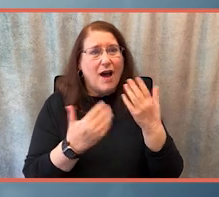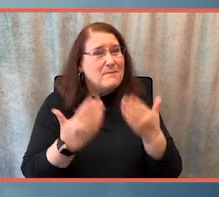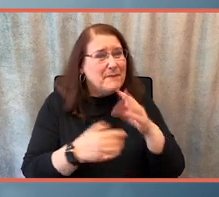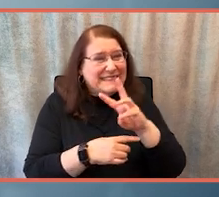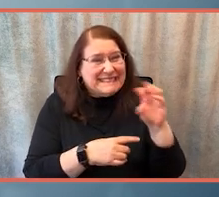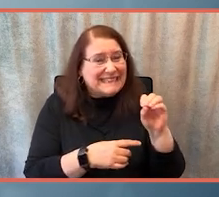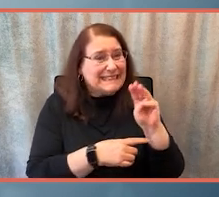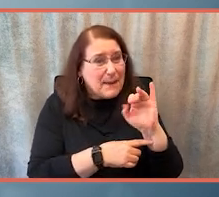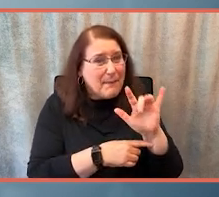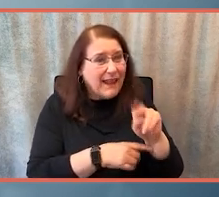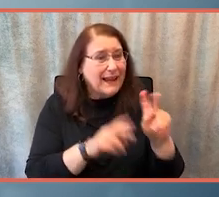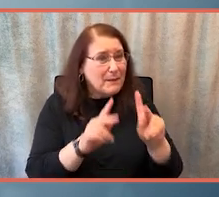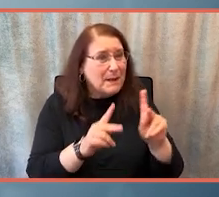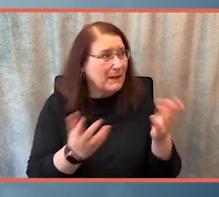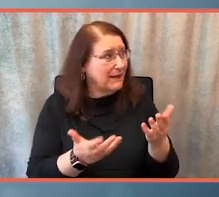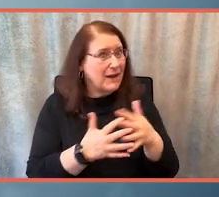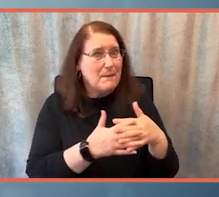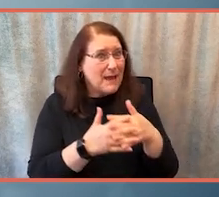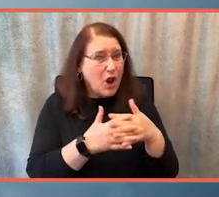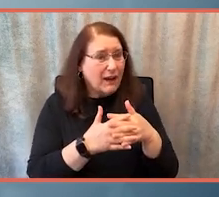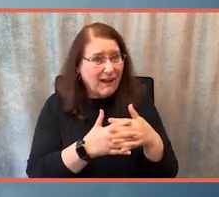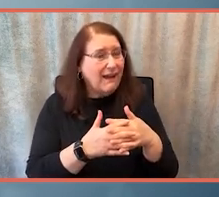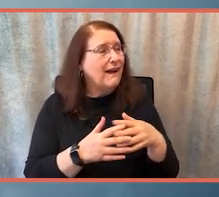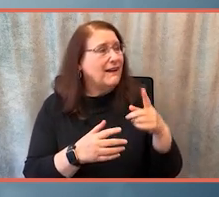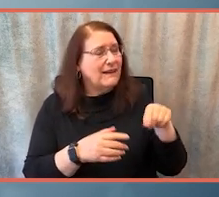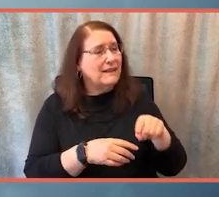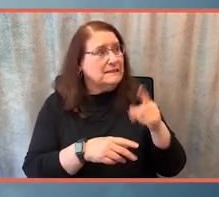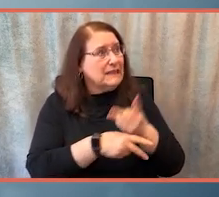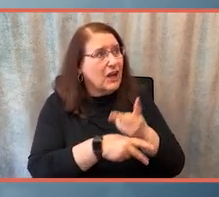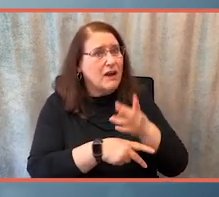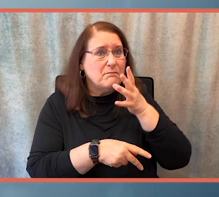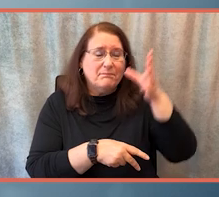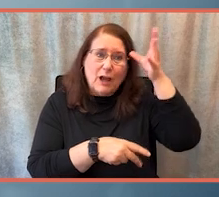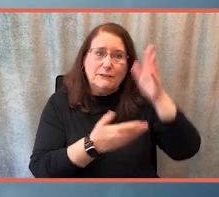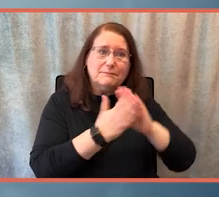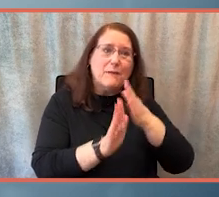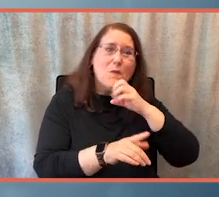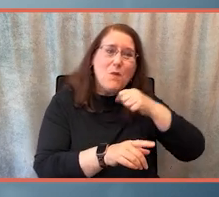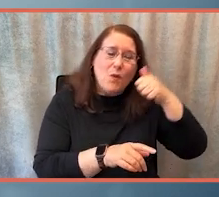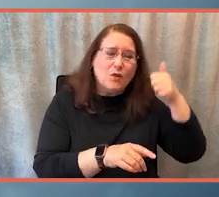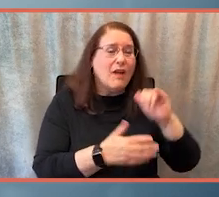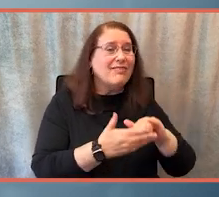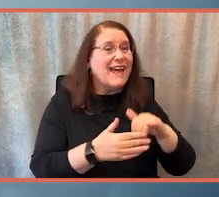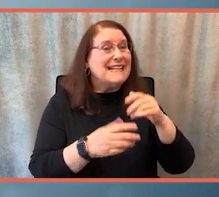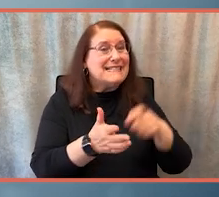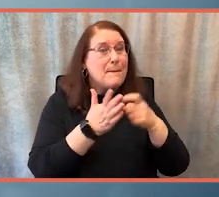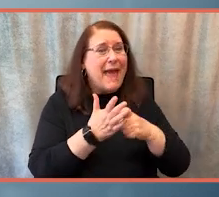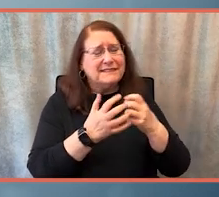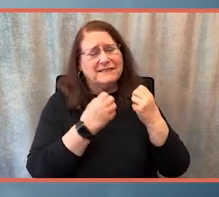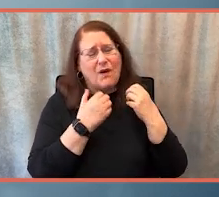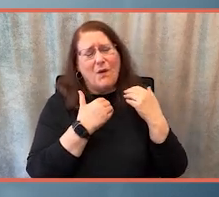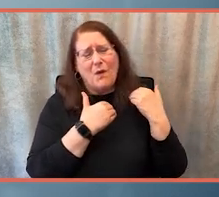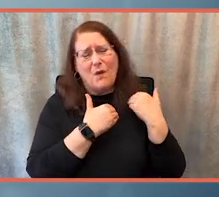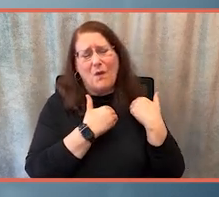taking care of their parents. The physical demands, the emotional demands, the financial demands are immense. I'd like